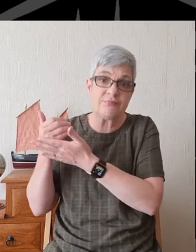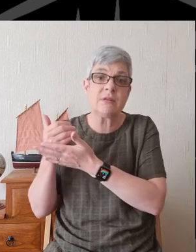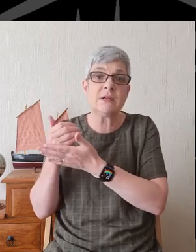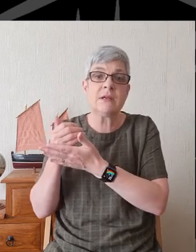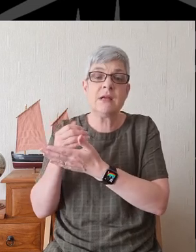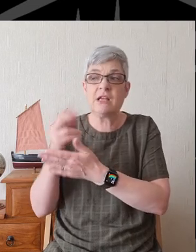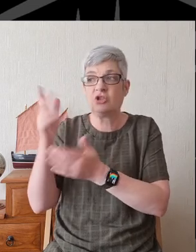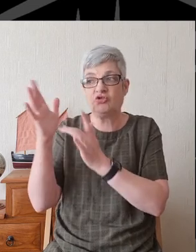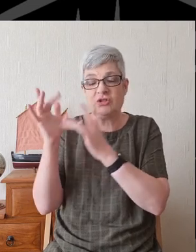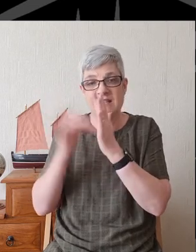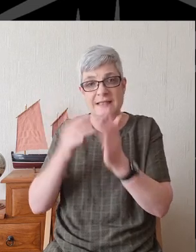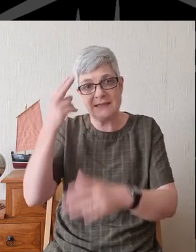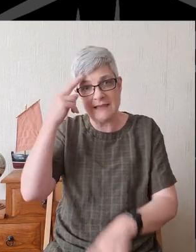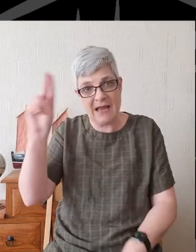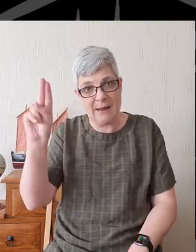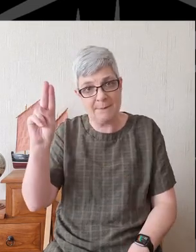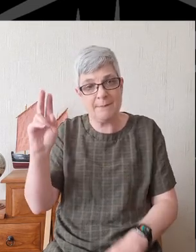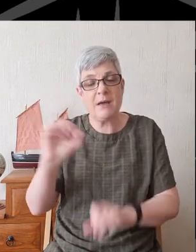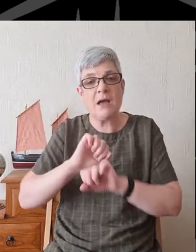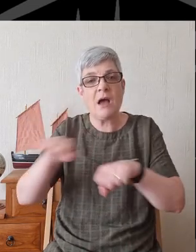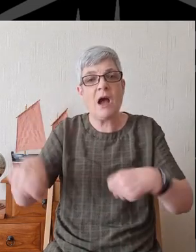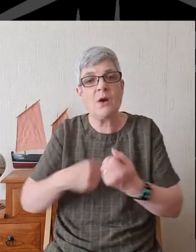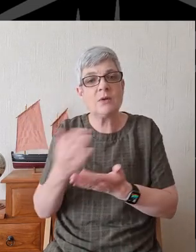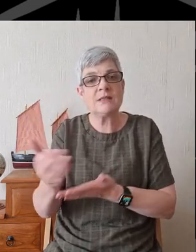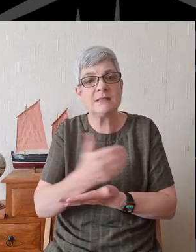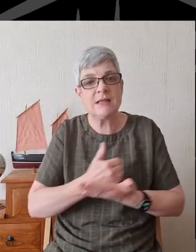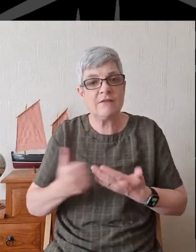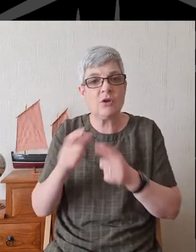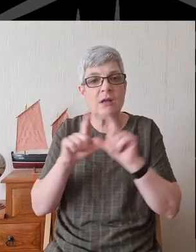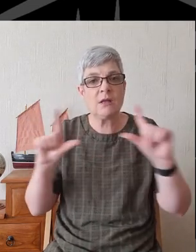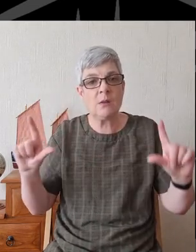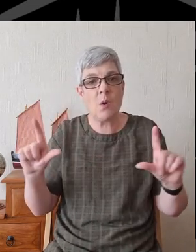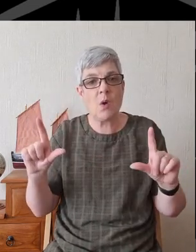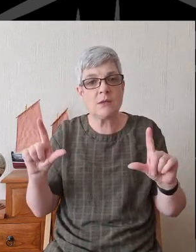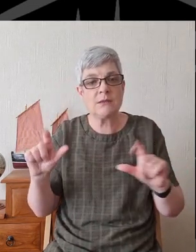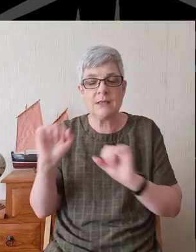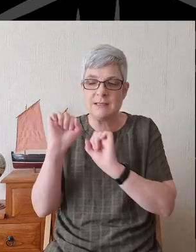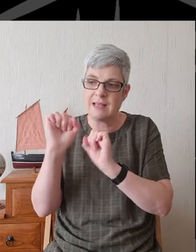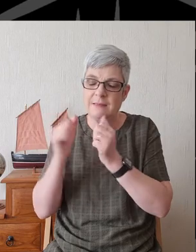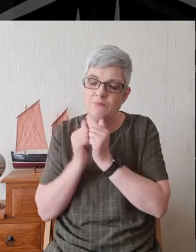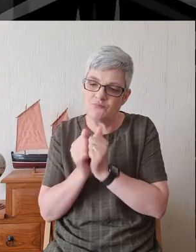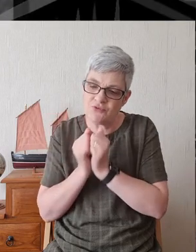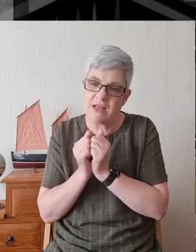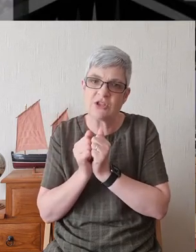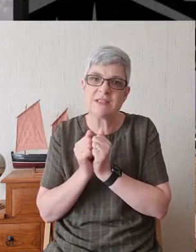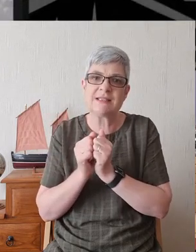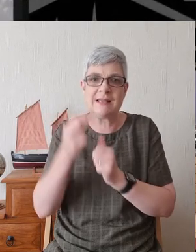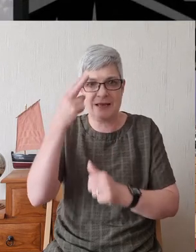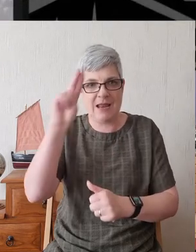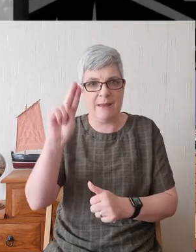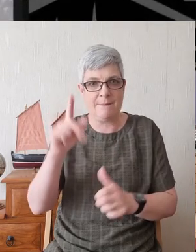Our Saviour And Lord In his precious name Amen